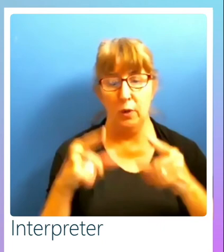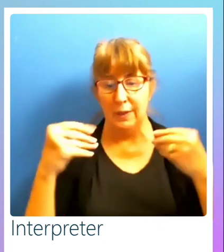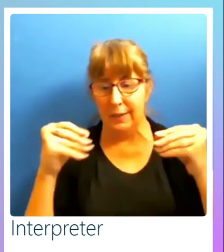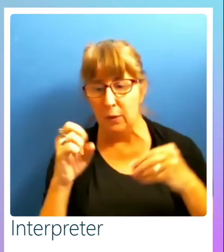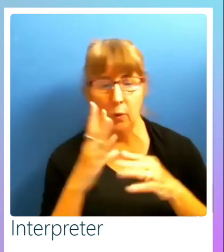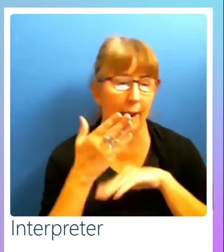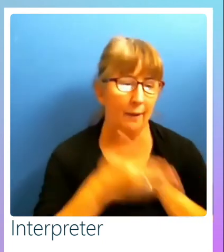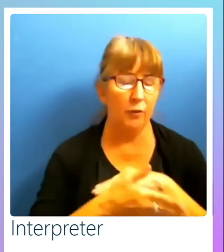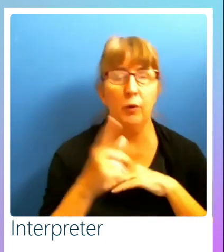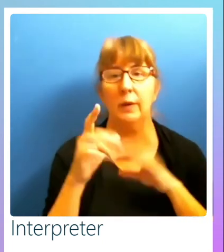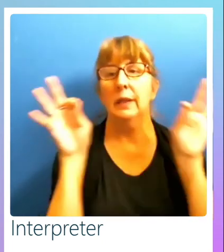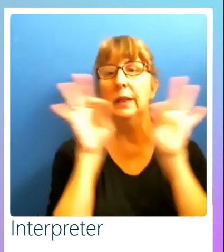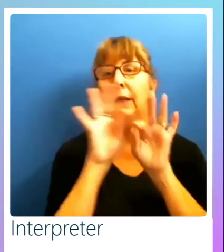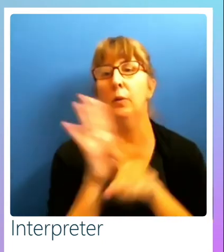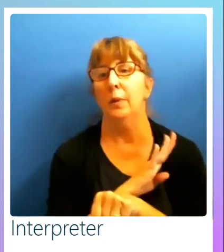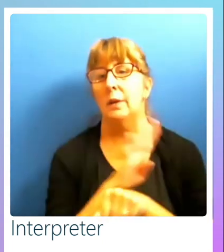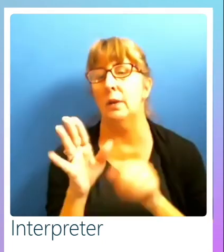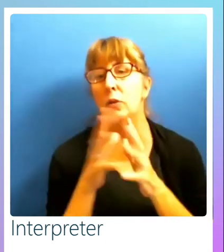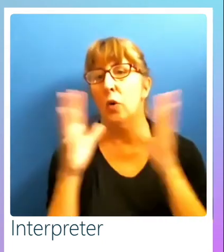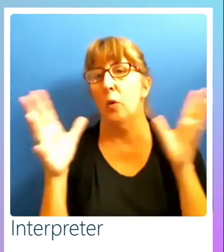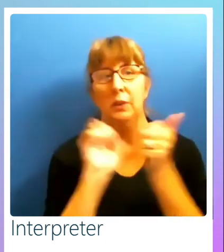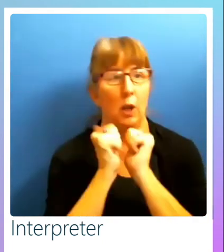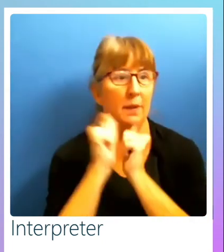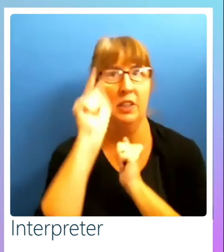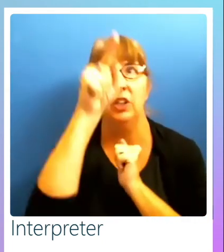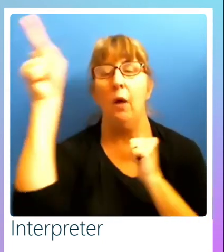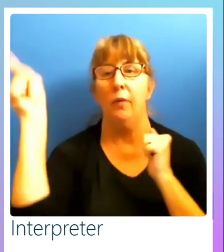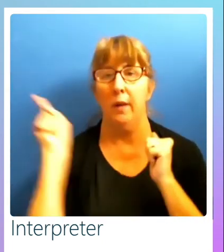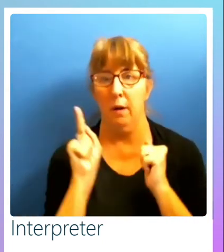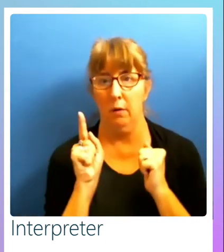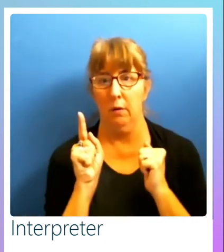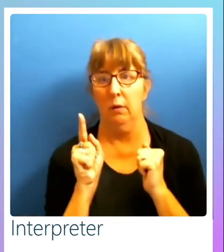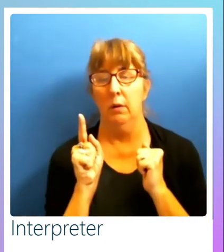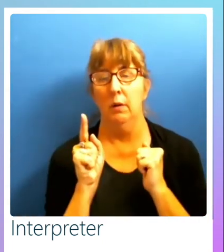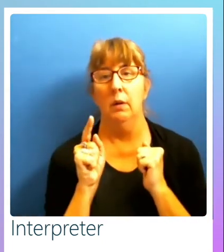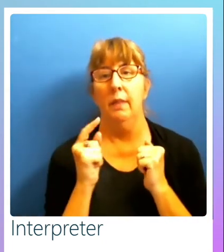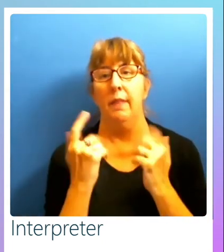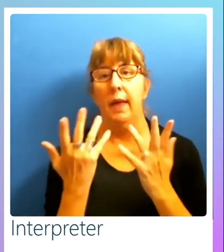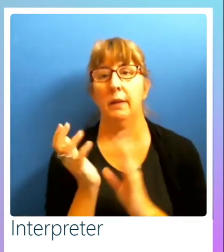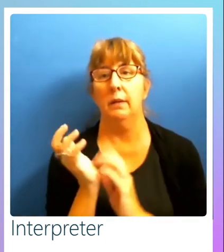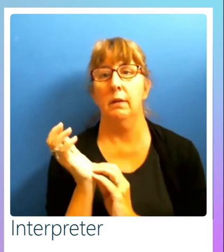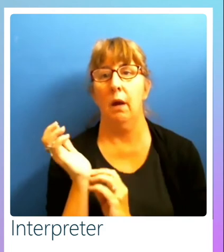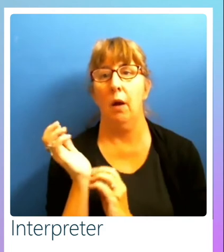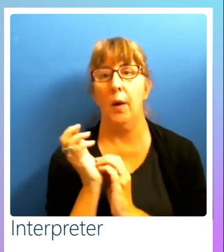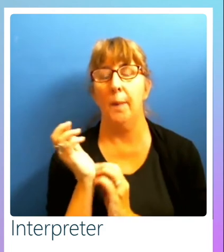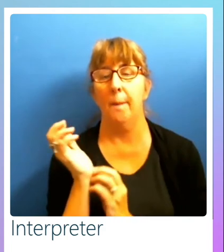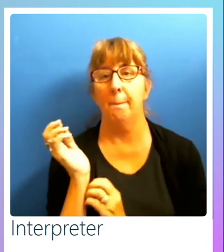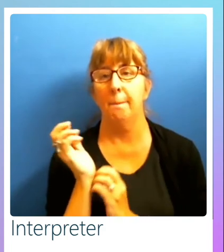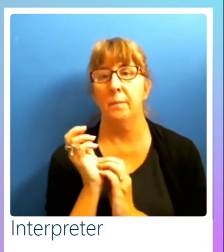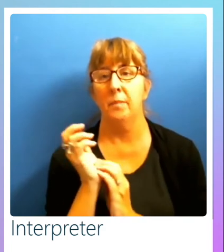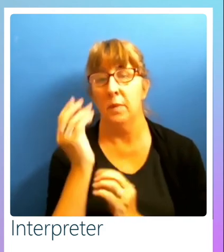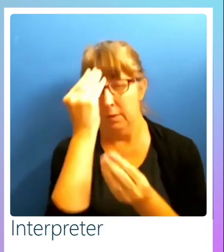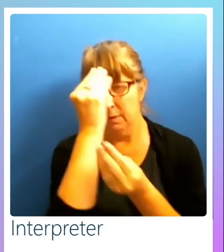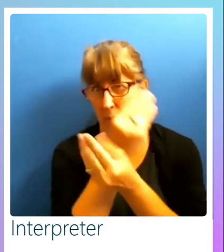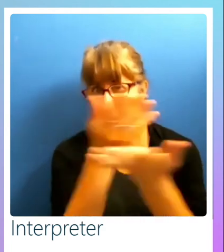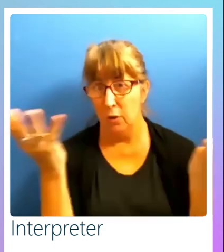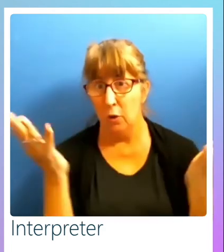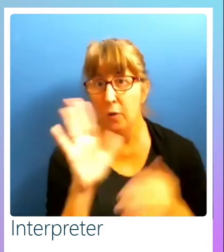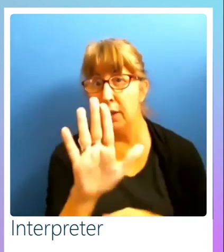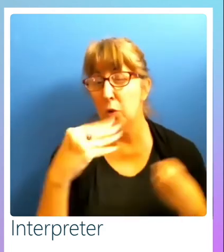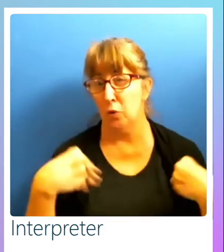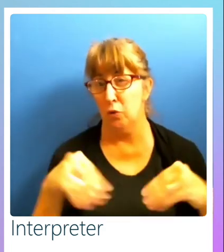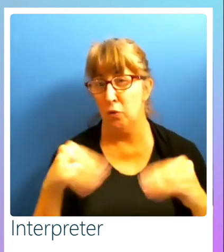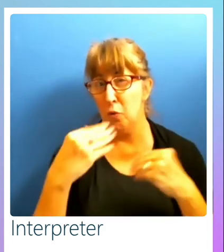business retention. And there's just so much competition out there that getting the word out that your storefront is